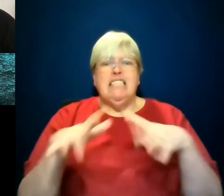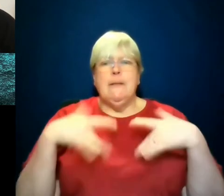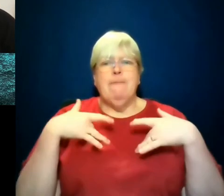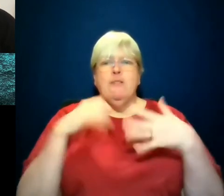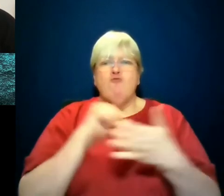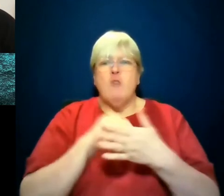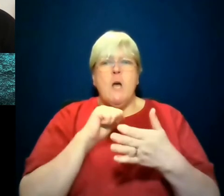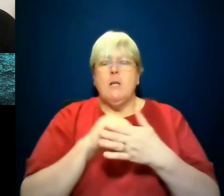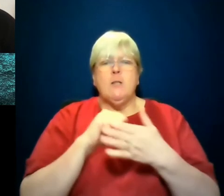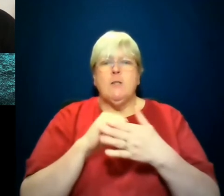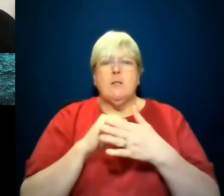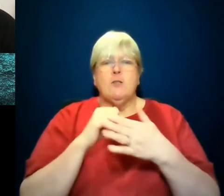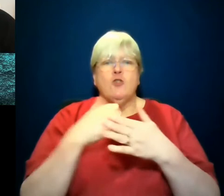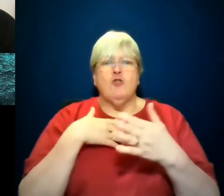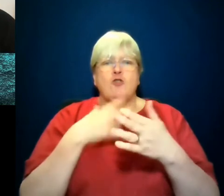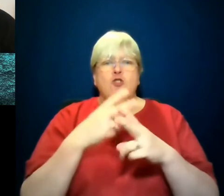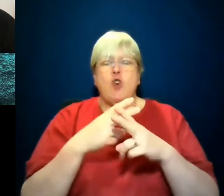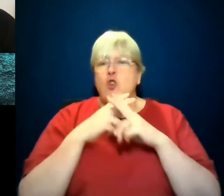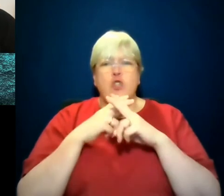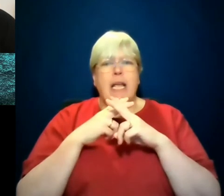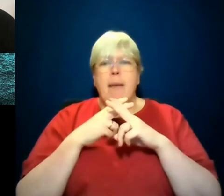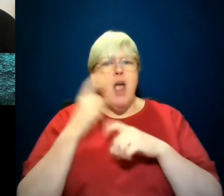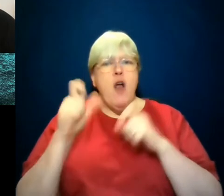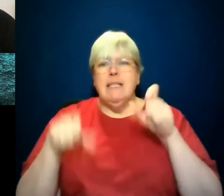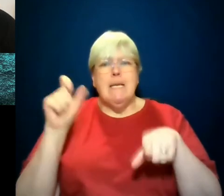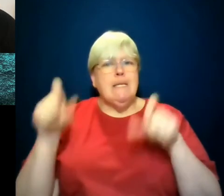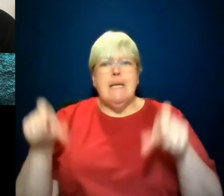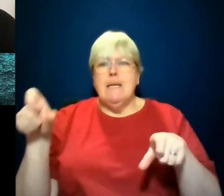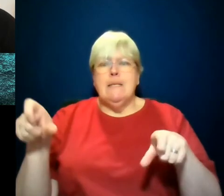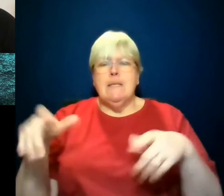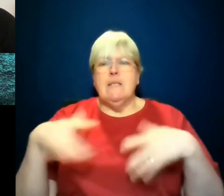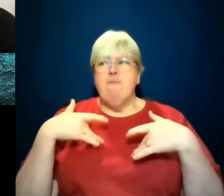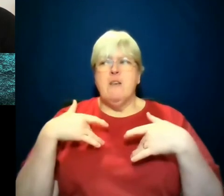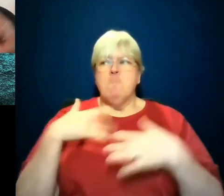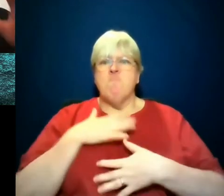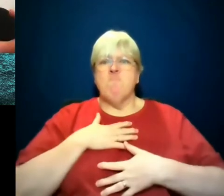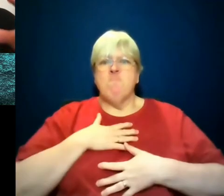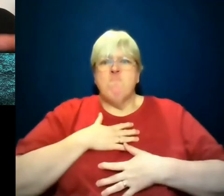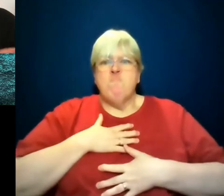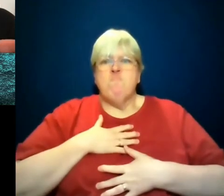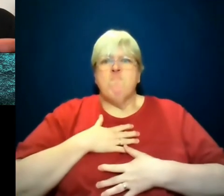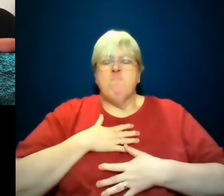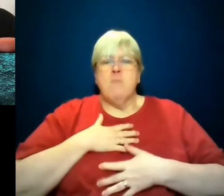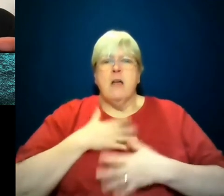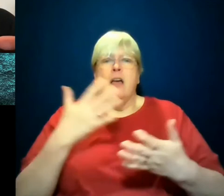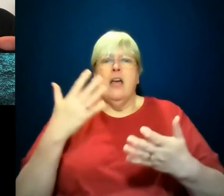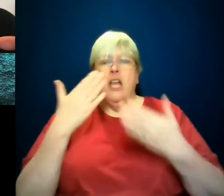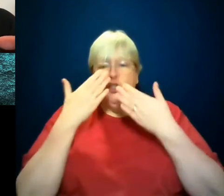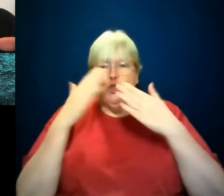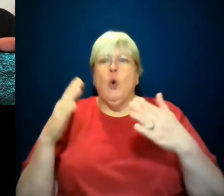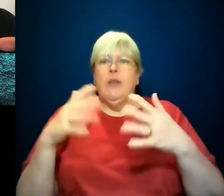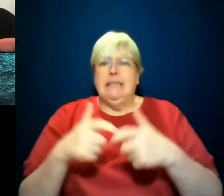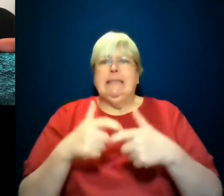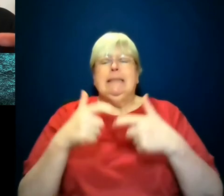nation at all. And we do not take care of our citizens. We are not in control of this. And I think it reveals such, um,